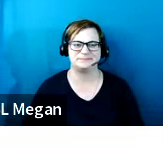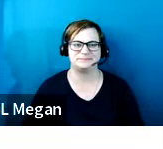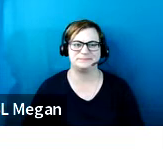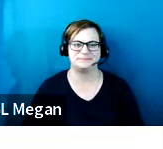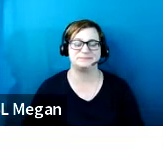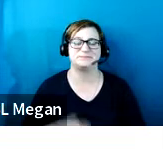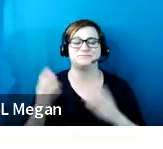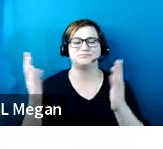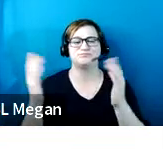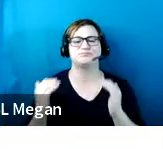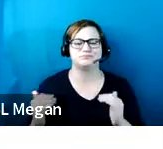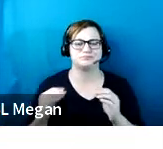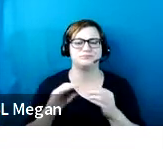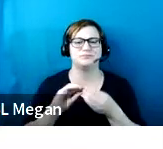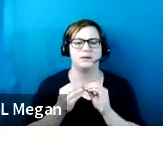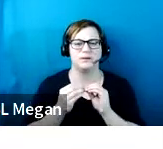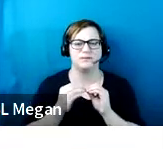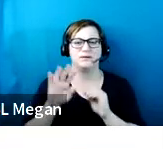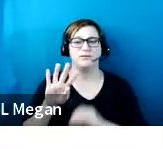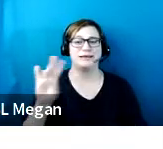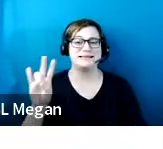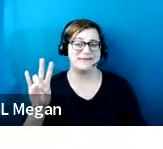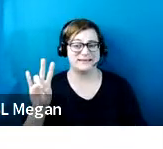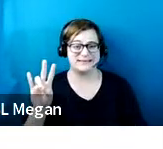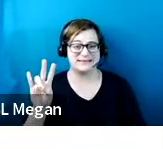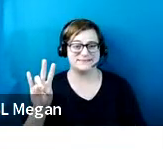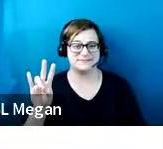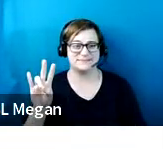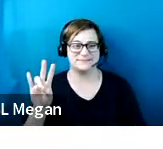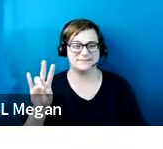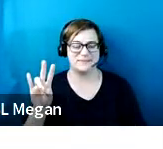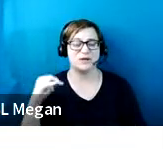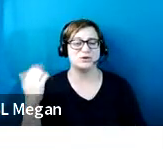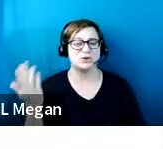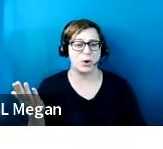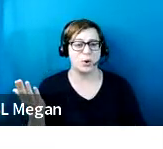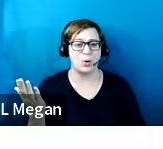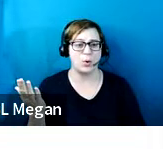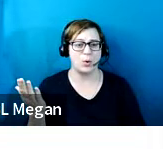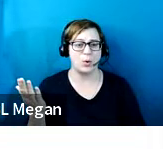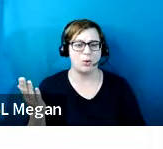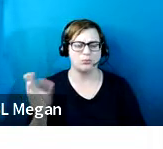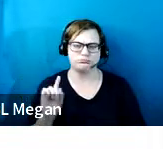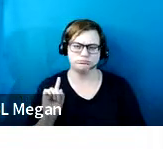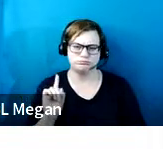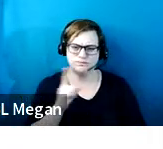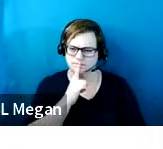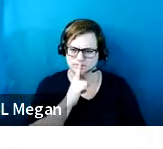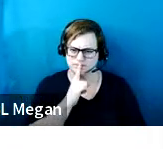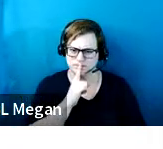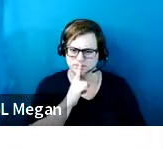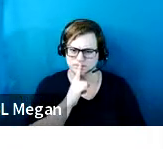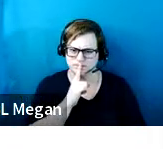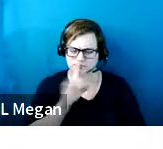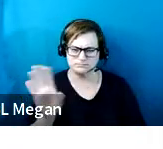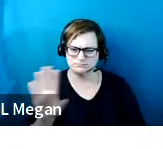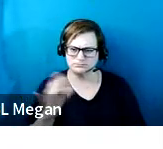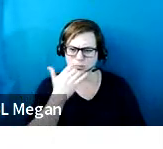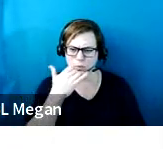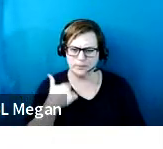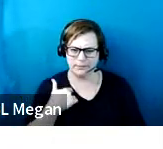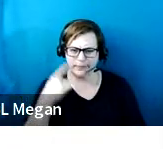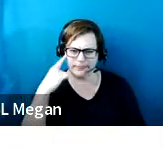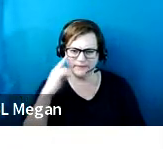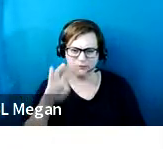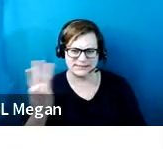Okay. So let's move on to the next slide, slide number 47. All right. So now on, excuse me, slide number 46, excuse